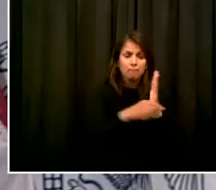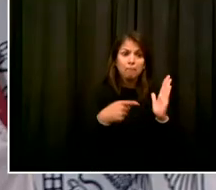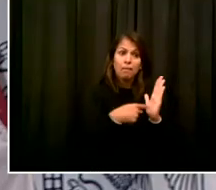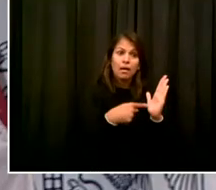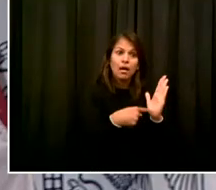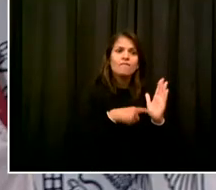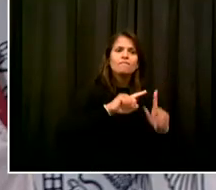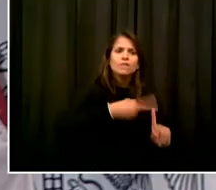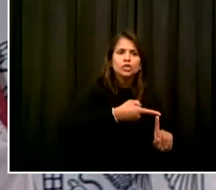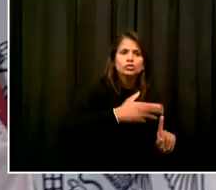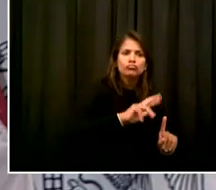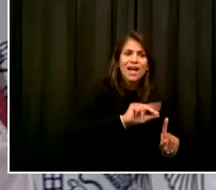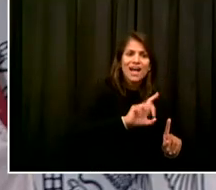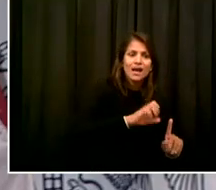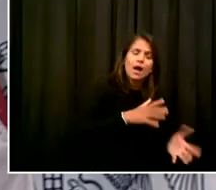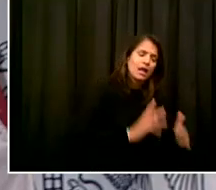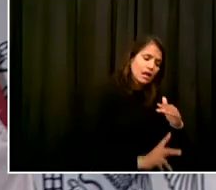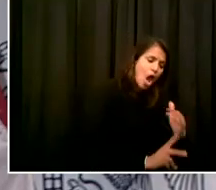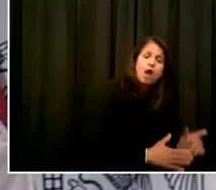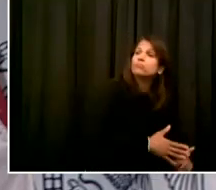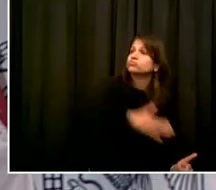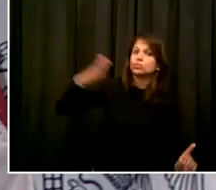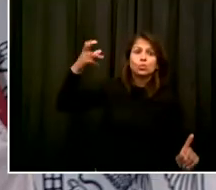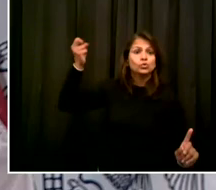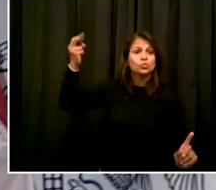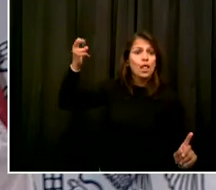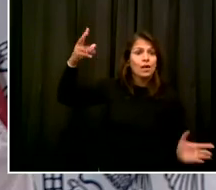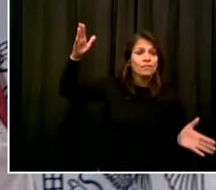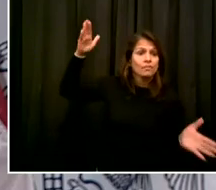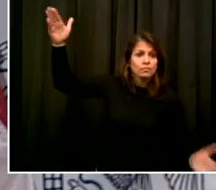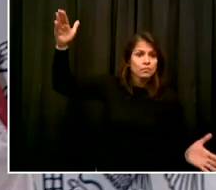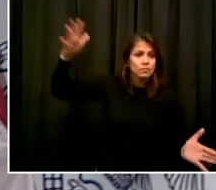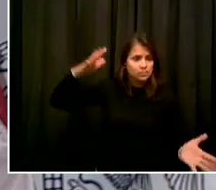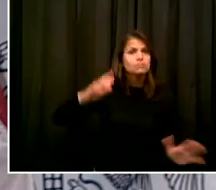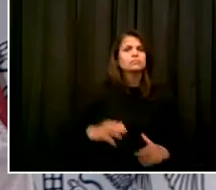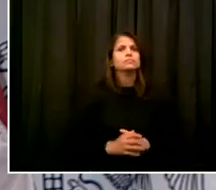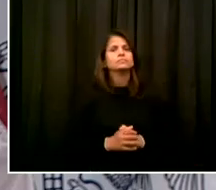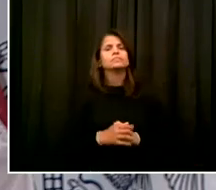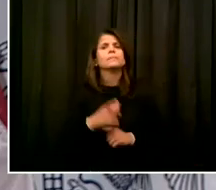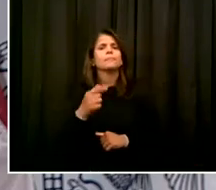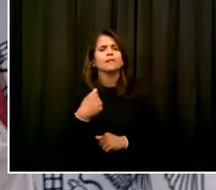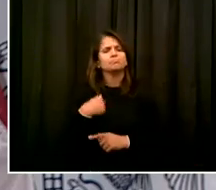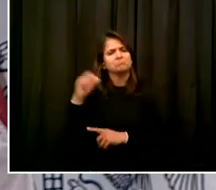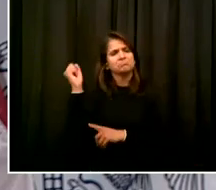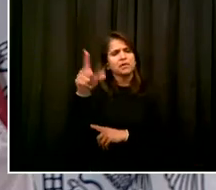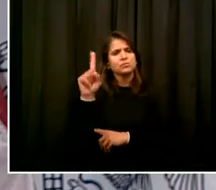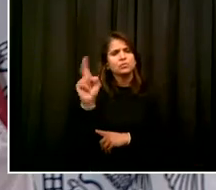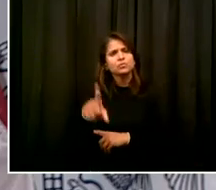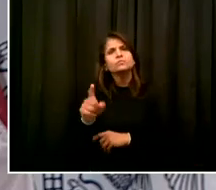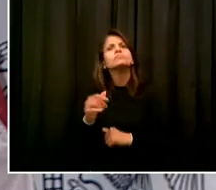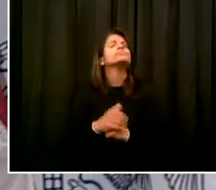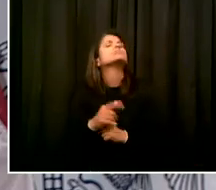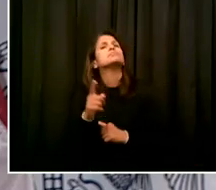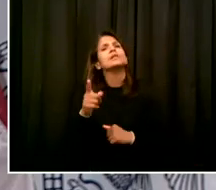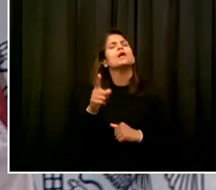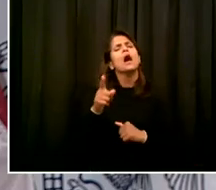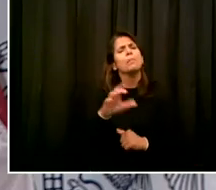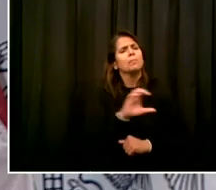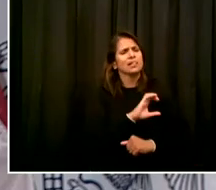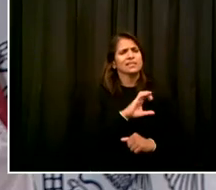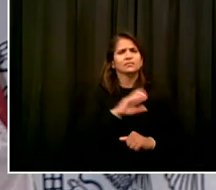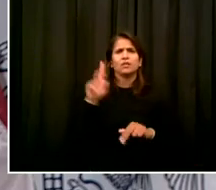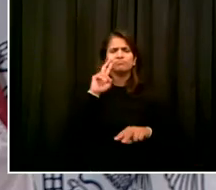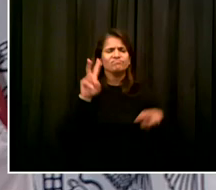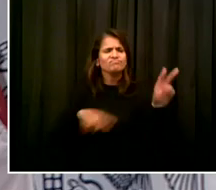Hey, morning. I have a first question about policing. You've said repeatedly that you want the NYPD's